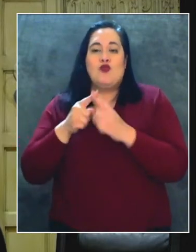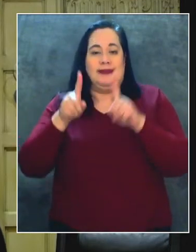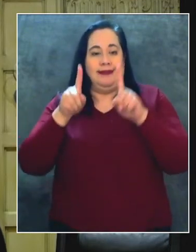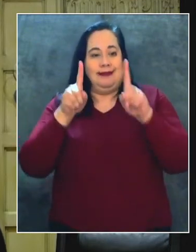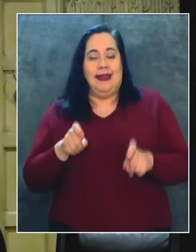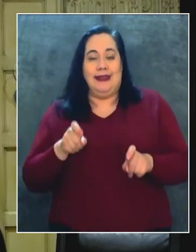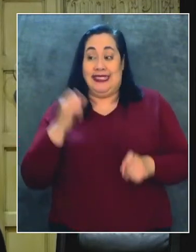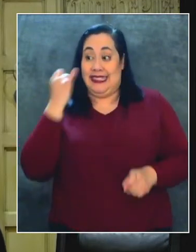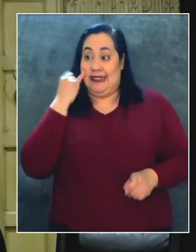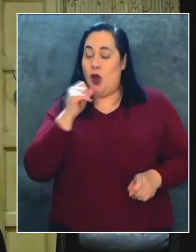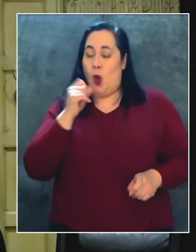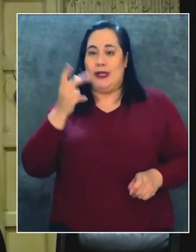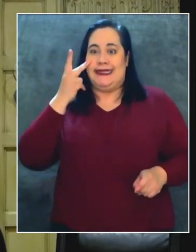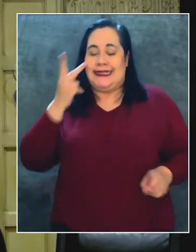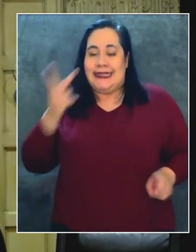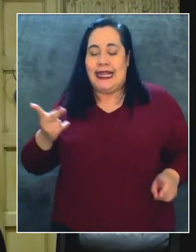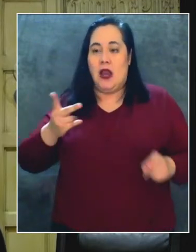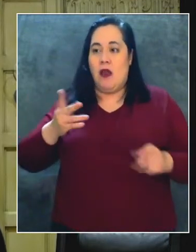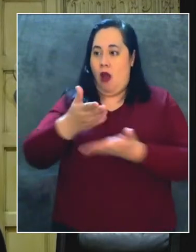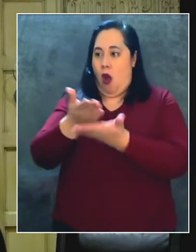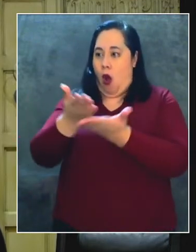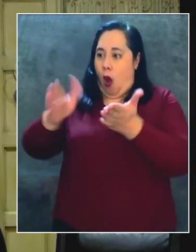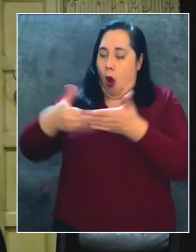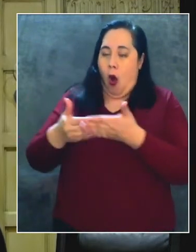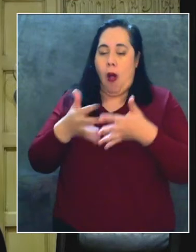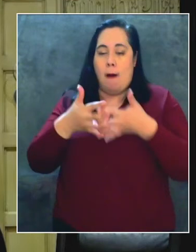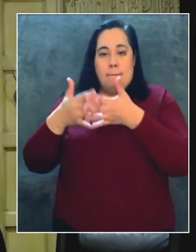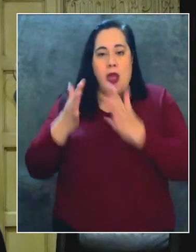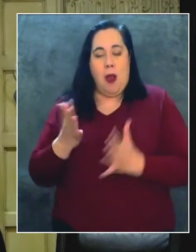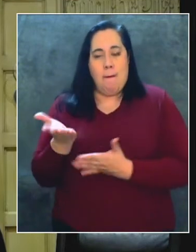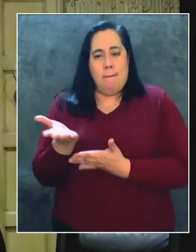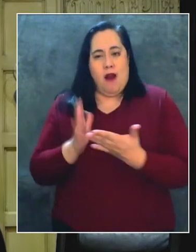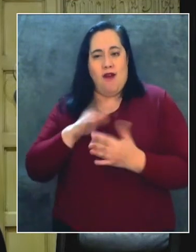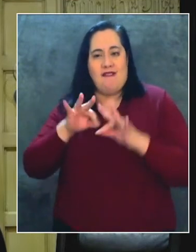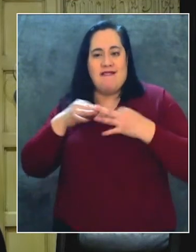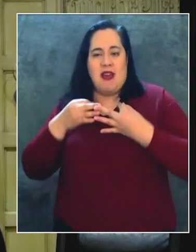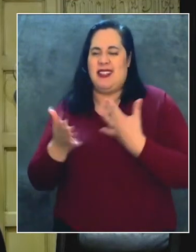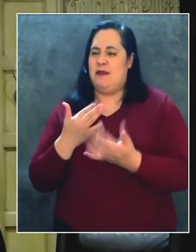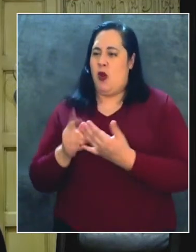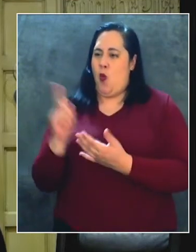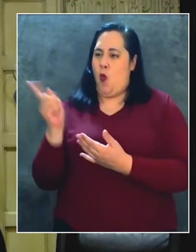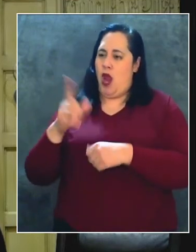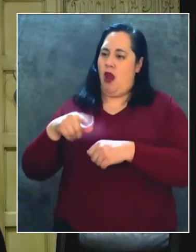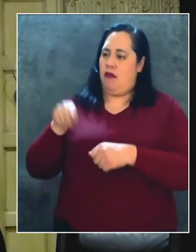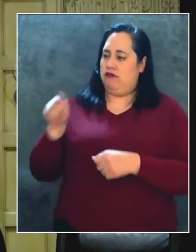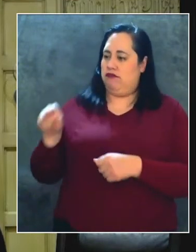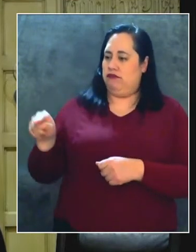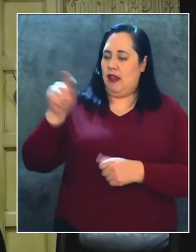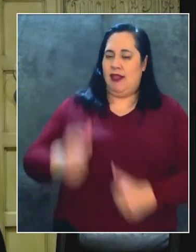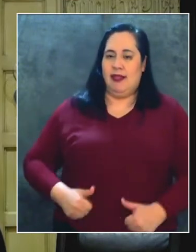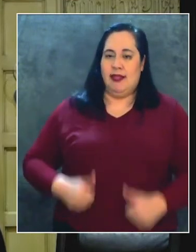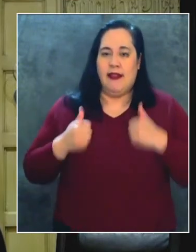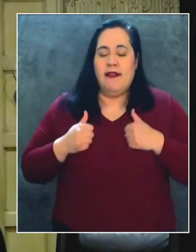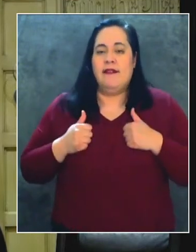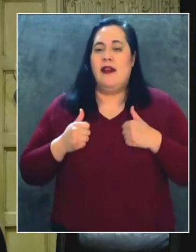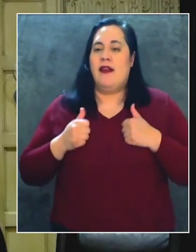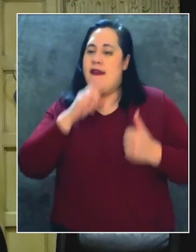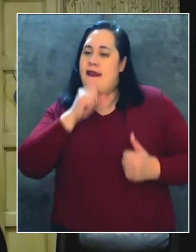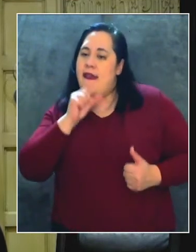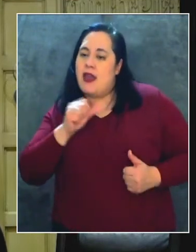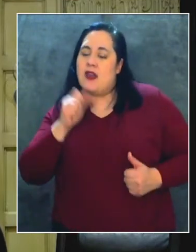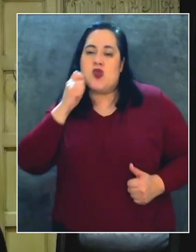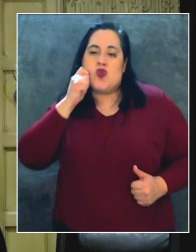don't see all Americans as part of our family, regardless of geography or race or age or zip code,